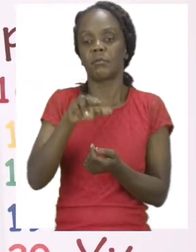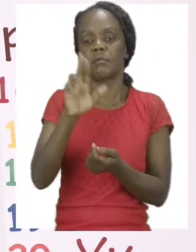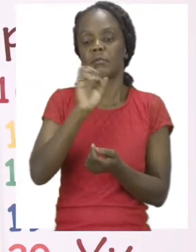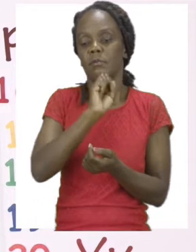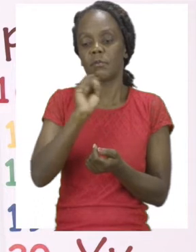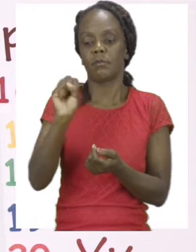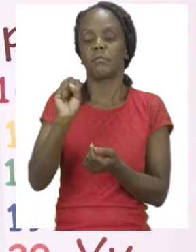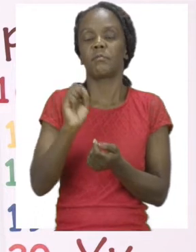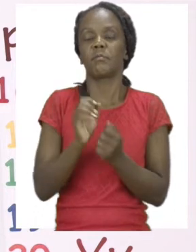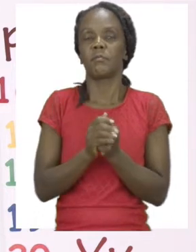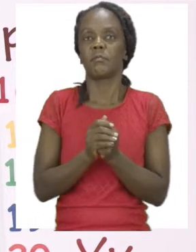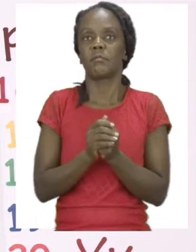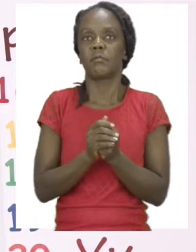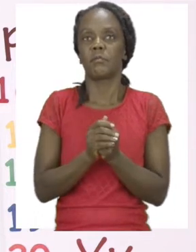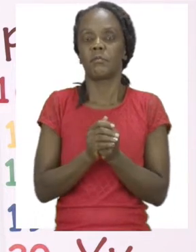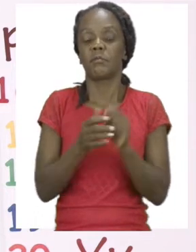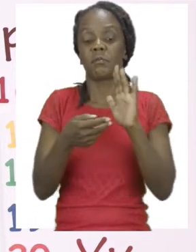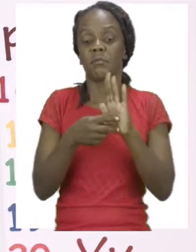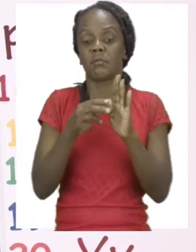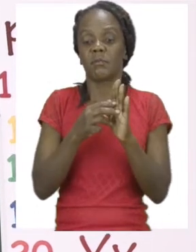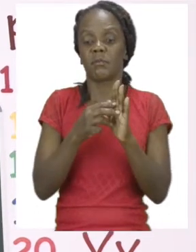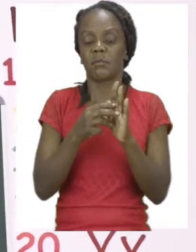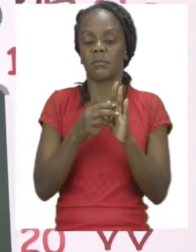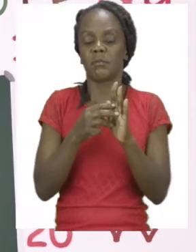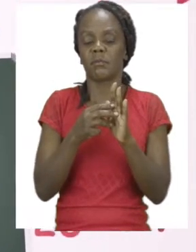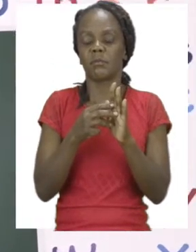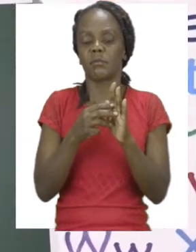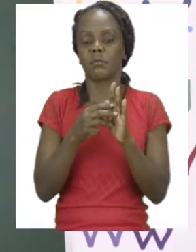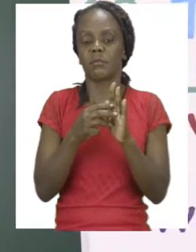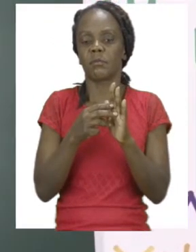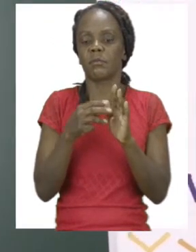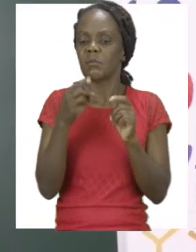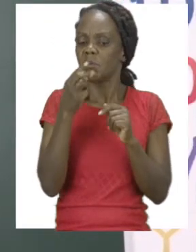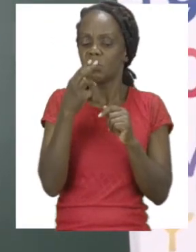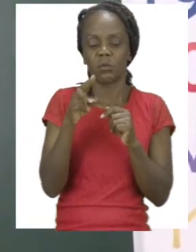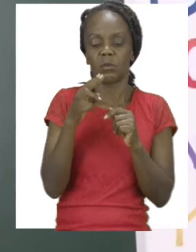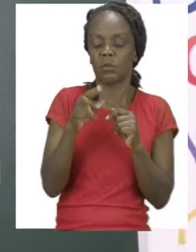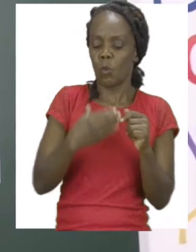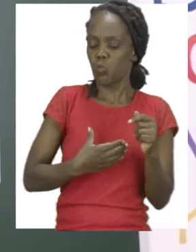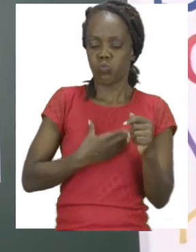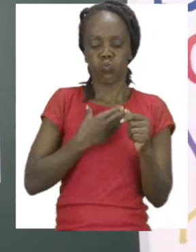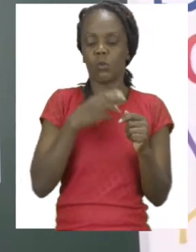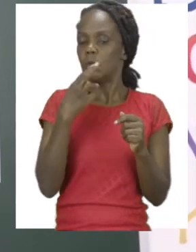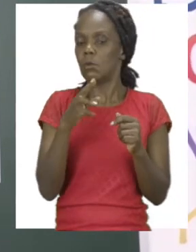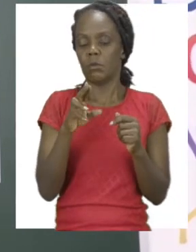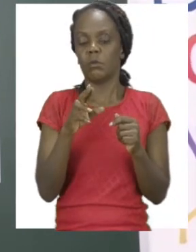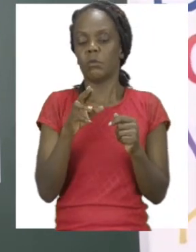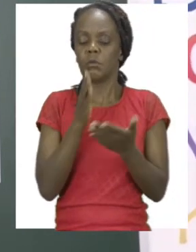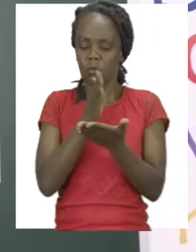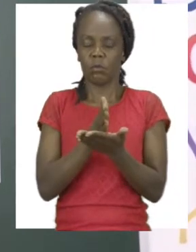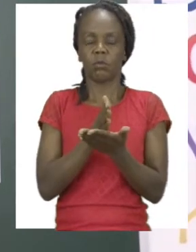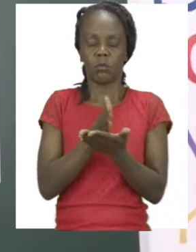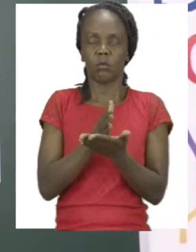joking around and that you are focused on whatever you are doing. So if you are a serious person.